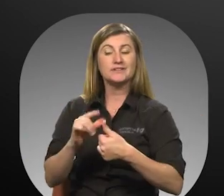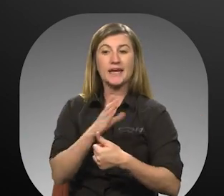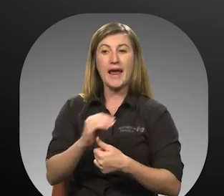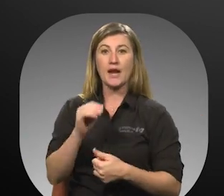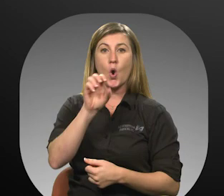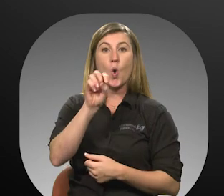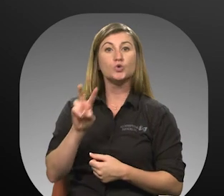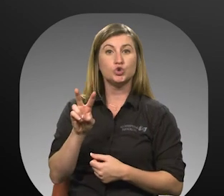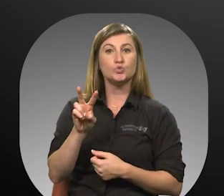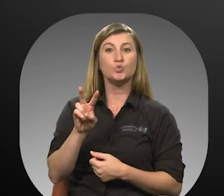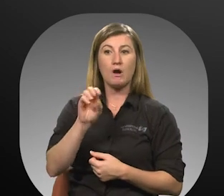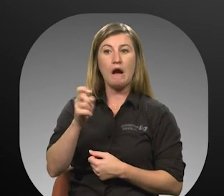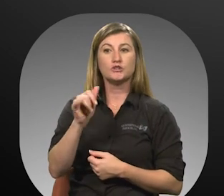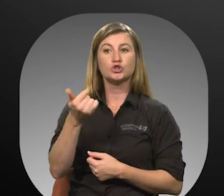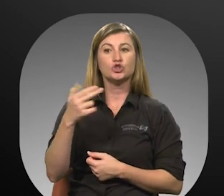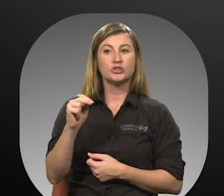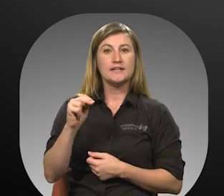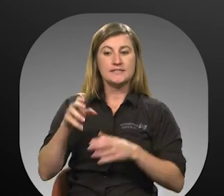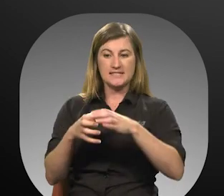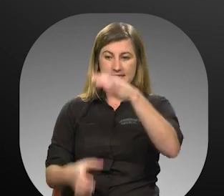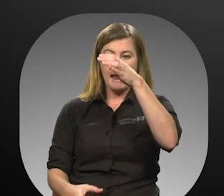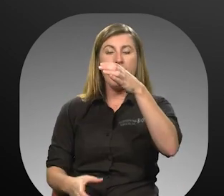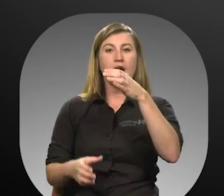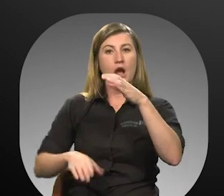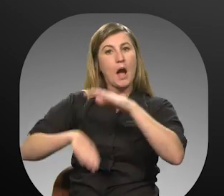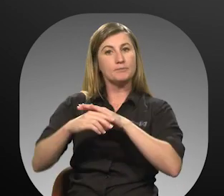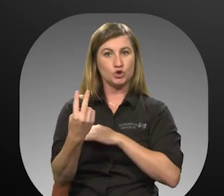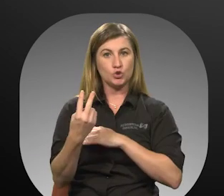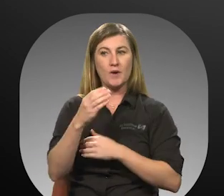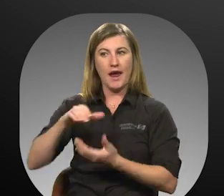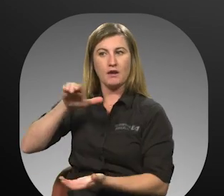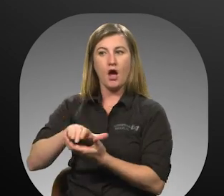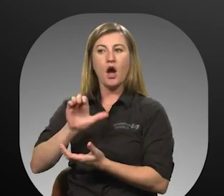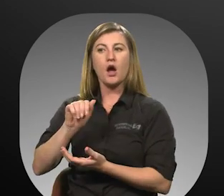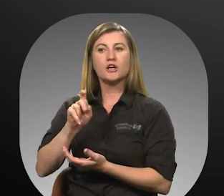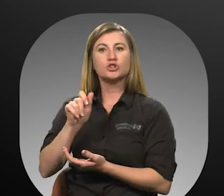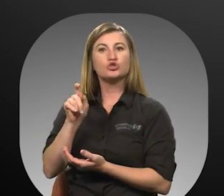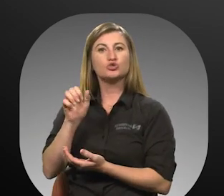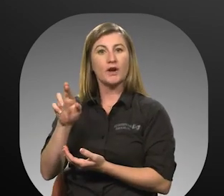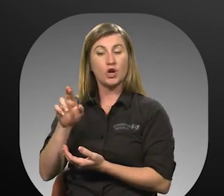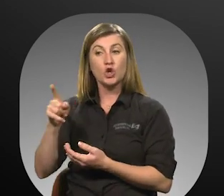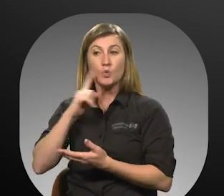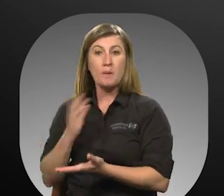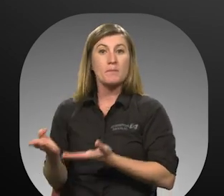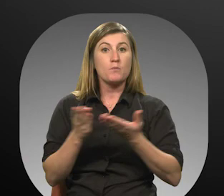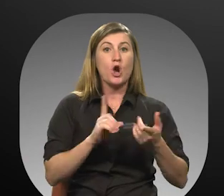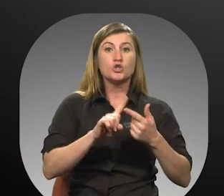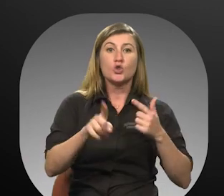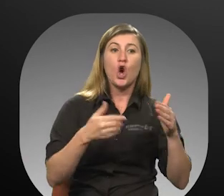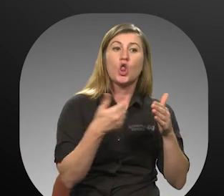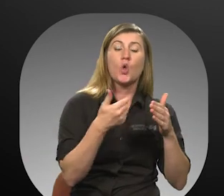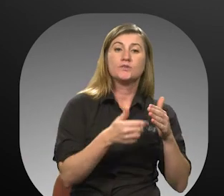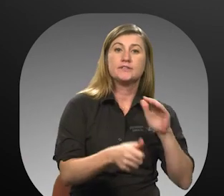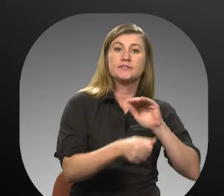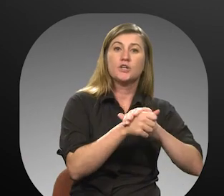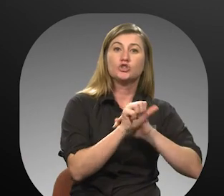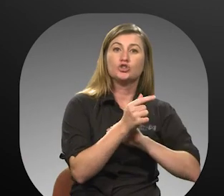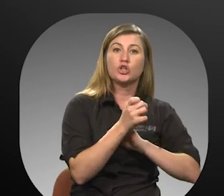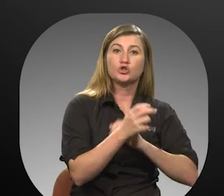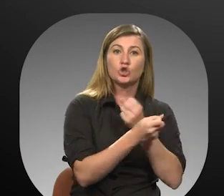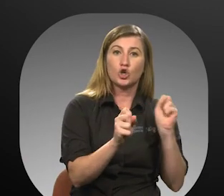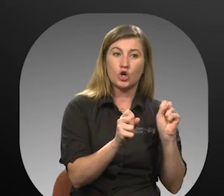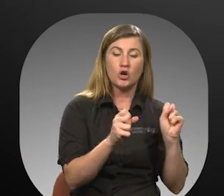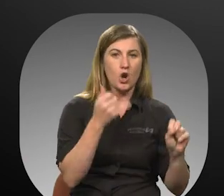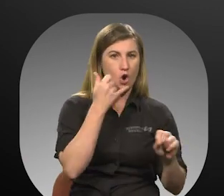an oxygen tank, up to two, and or concentrator. 25. will be taken to the appropriate closest shelter. 25. early